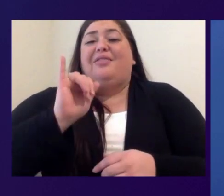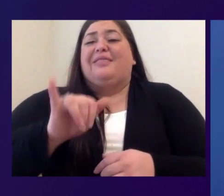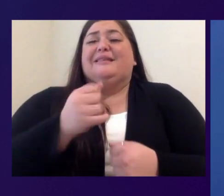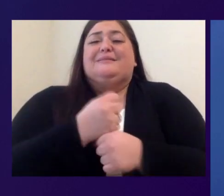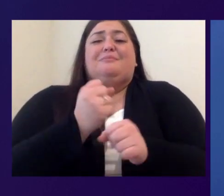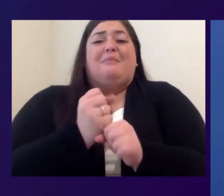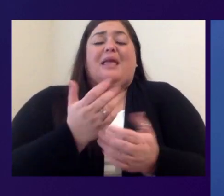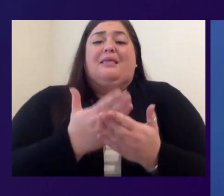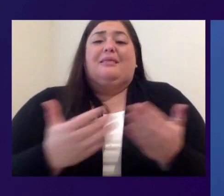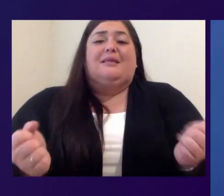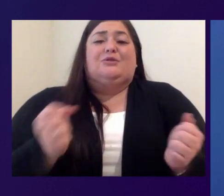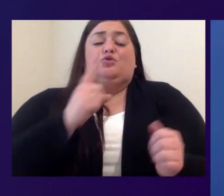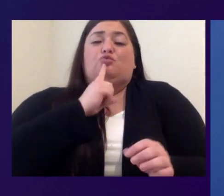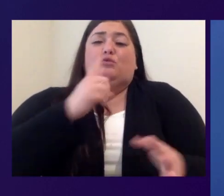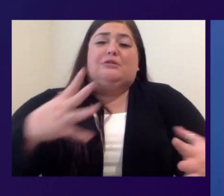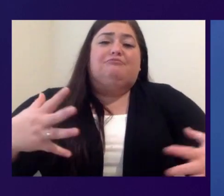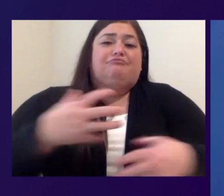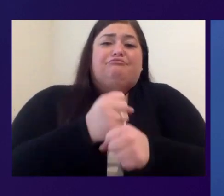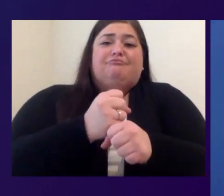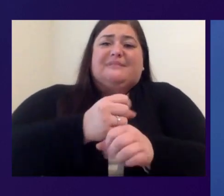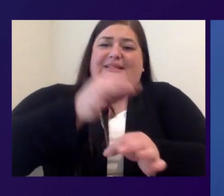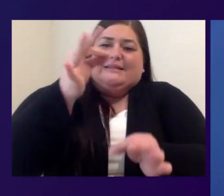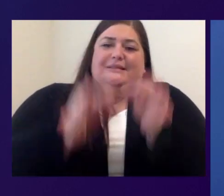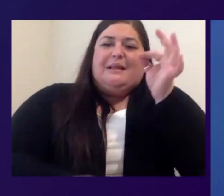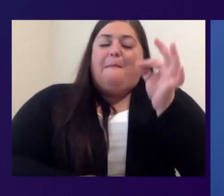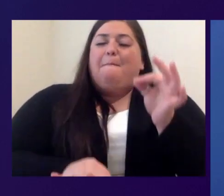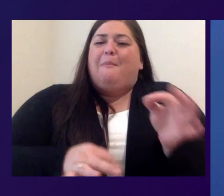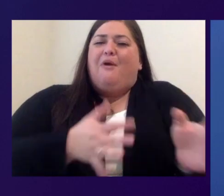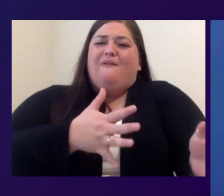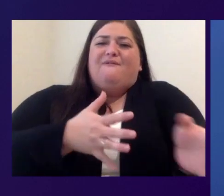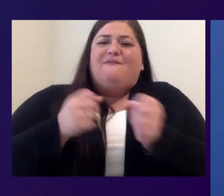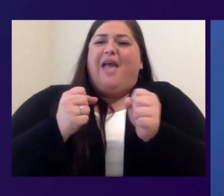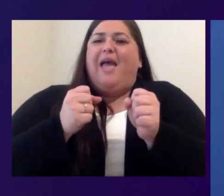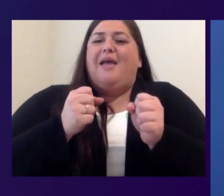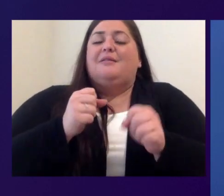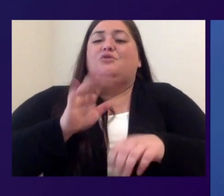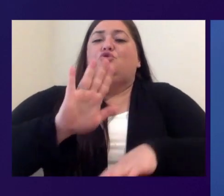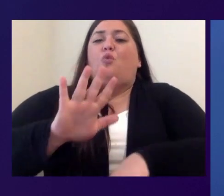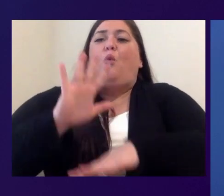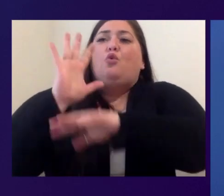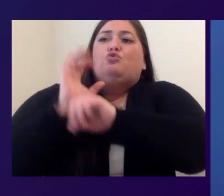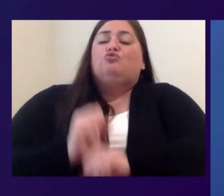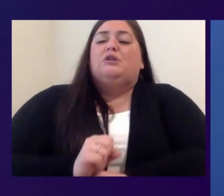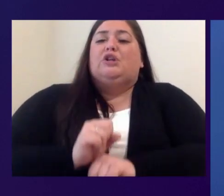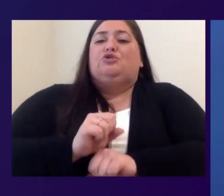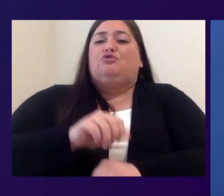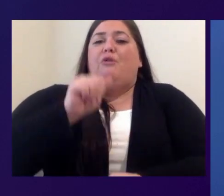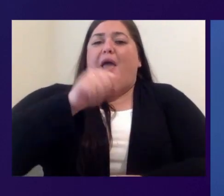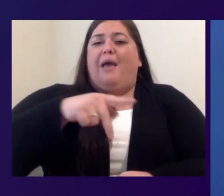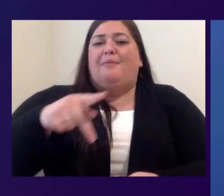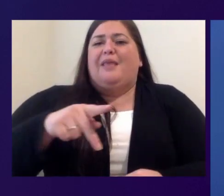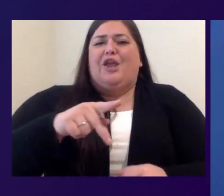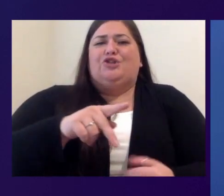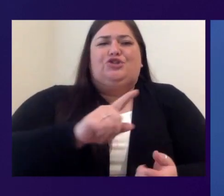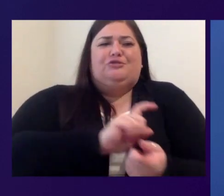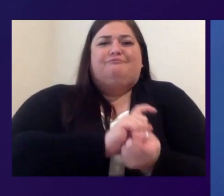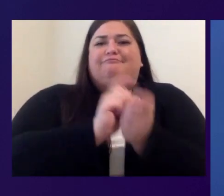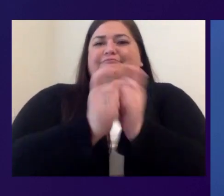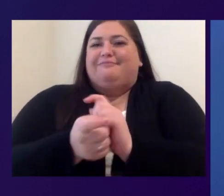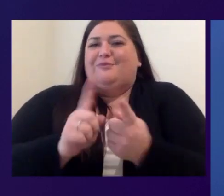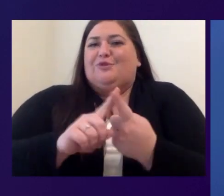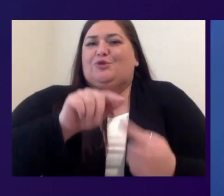quick to convert a traditional desktop application to SaaS in less than an hour. And